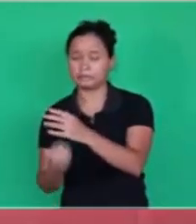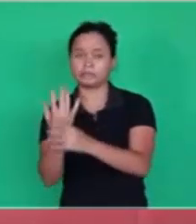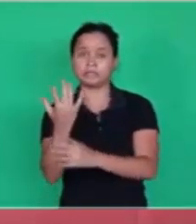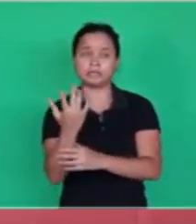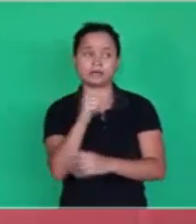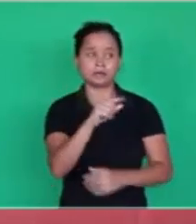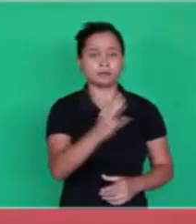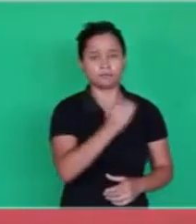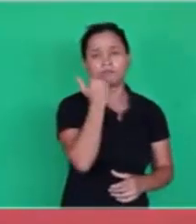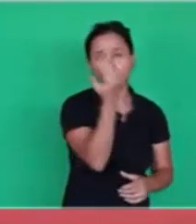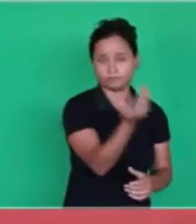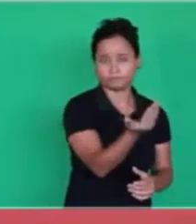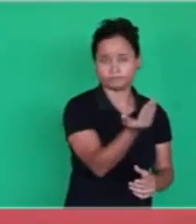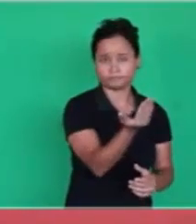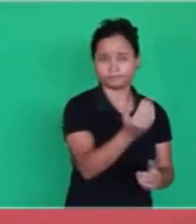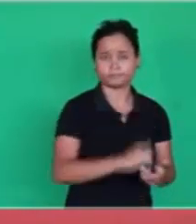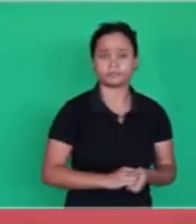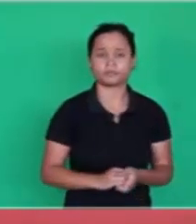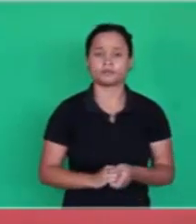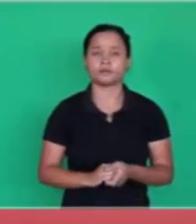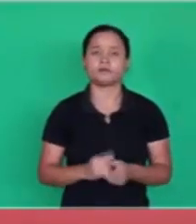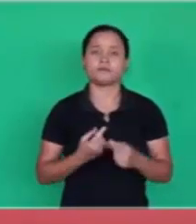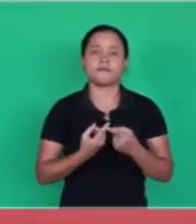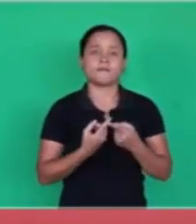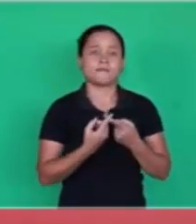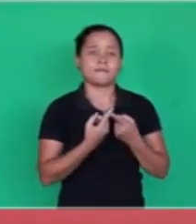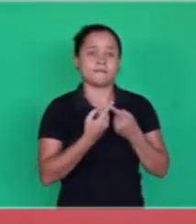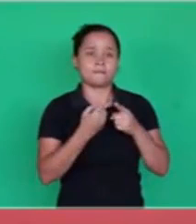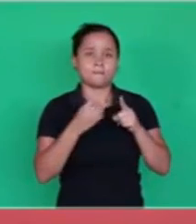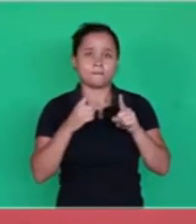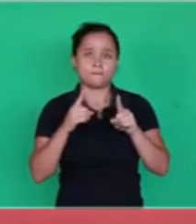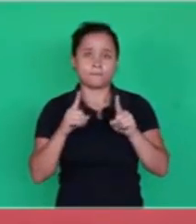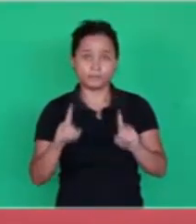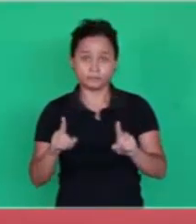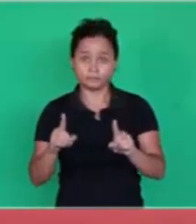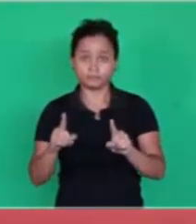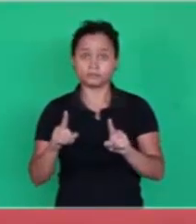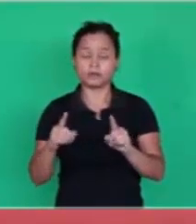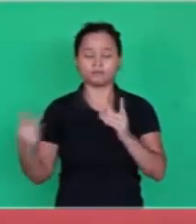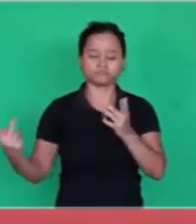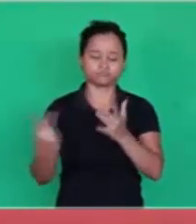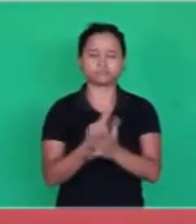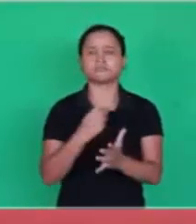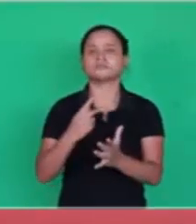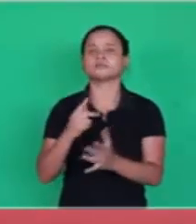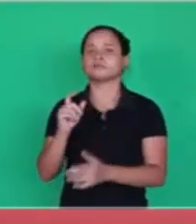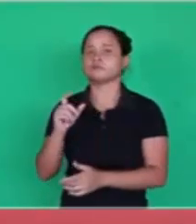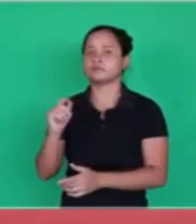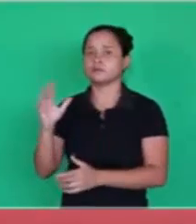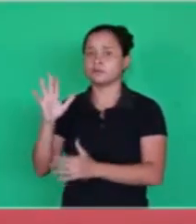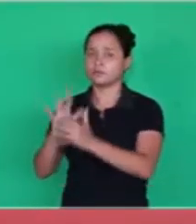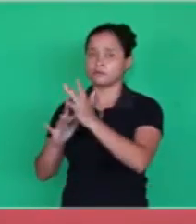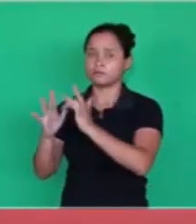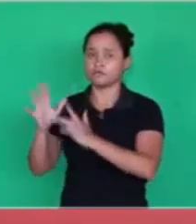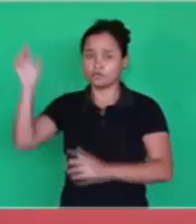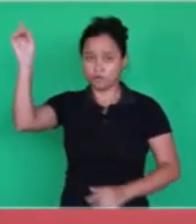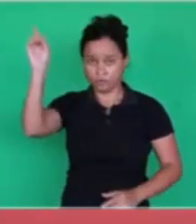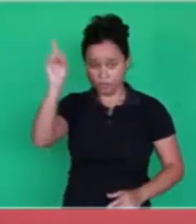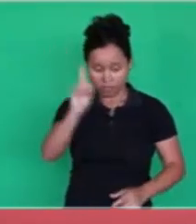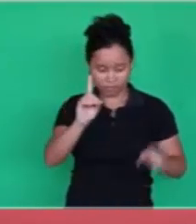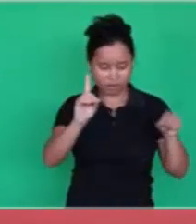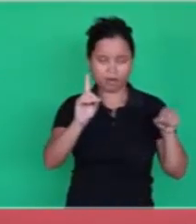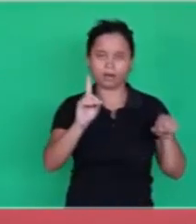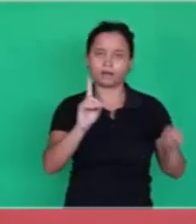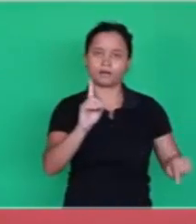But what happened with him? He died to this life. He died. He came to the world. He died for this one. And he resurrected